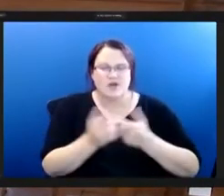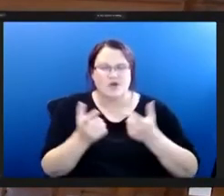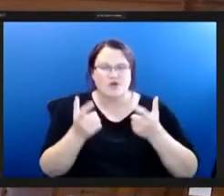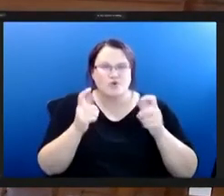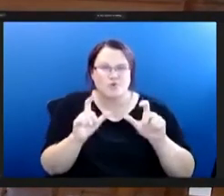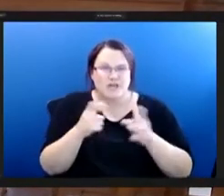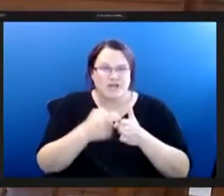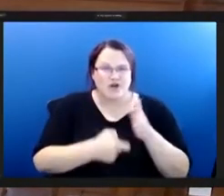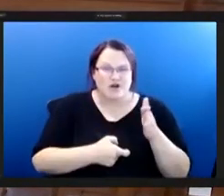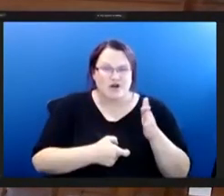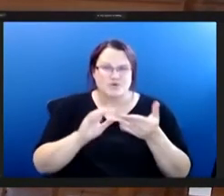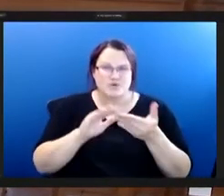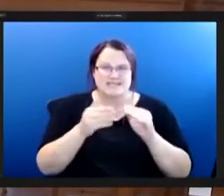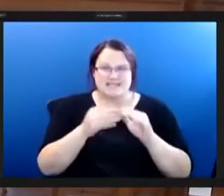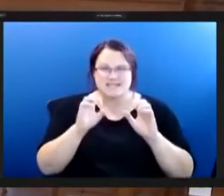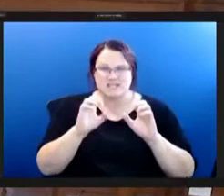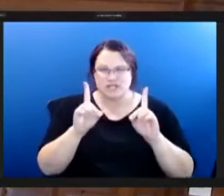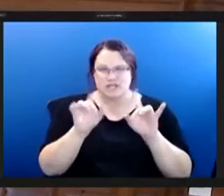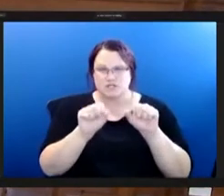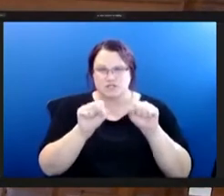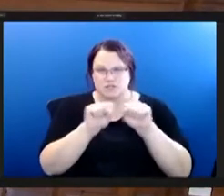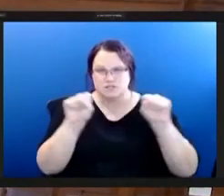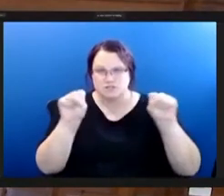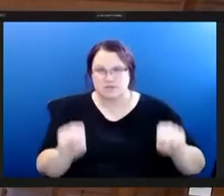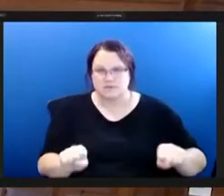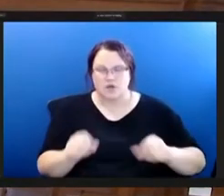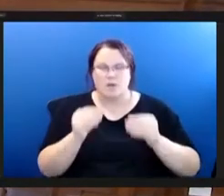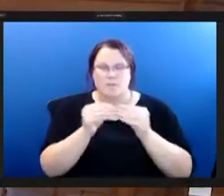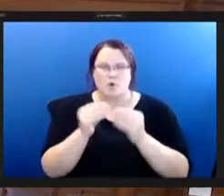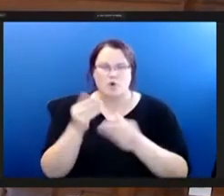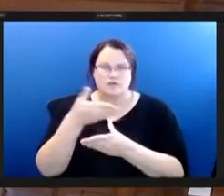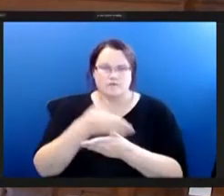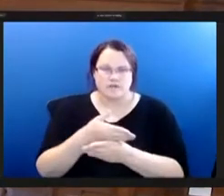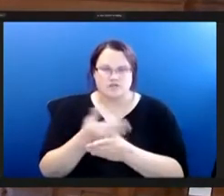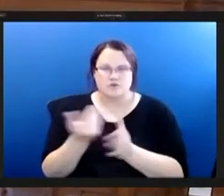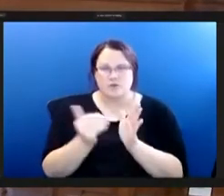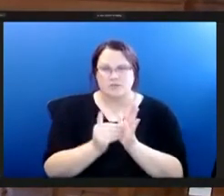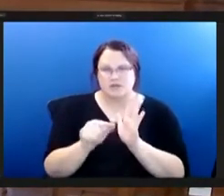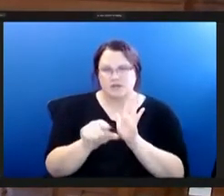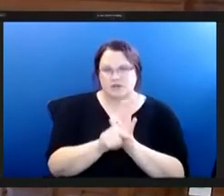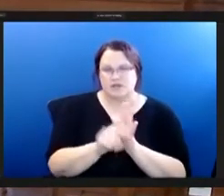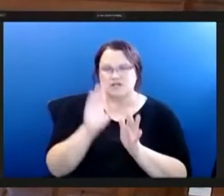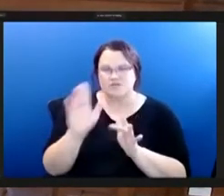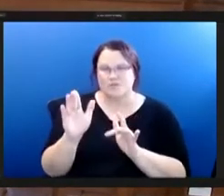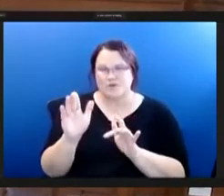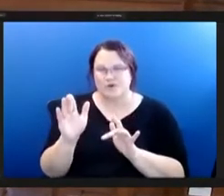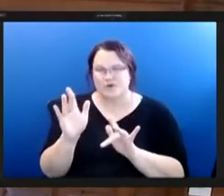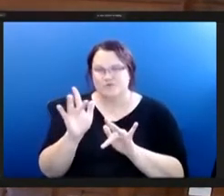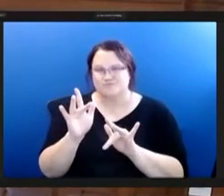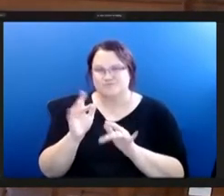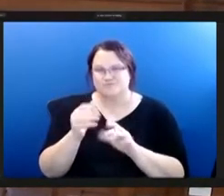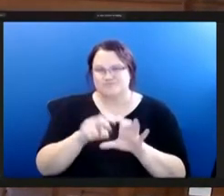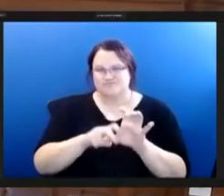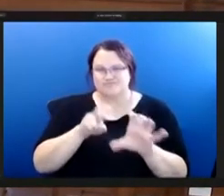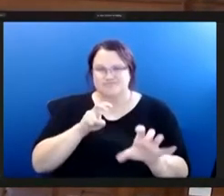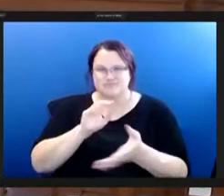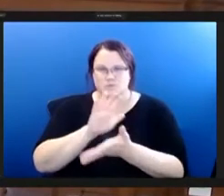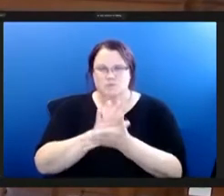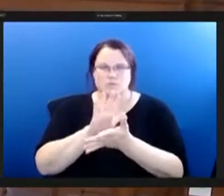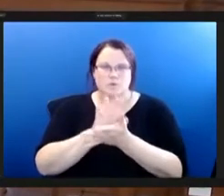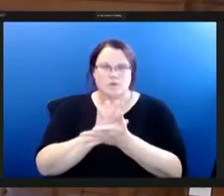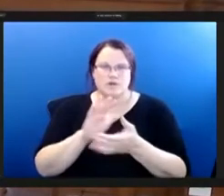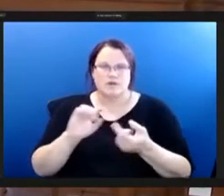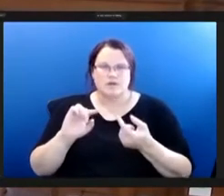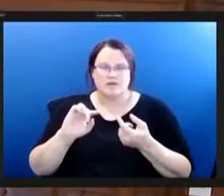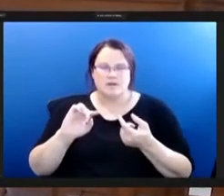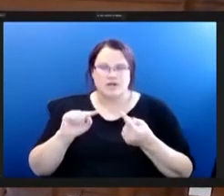system uh took students in more interventions or p grades were more likely to drop out and this harms their future careers